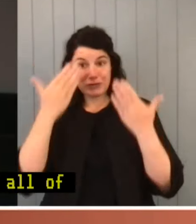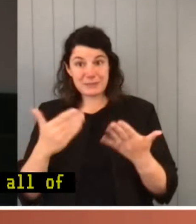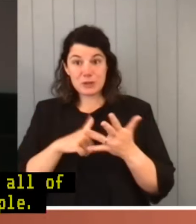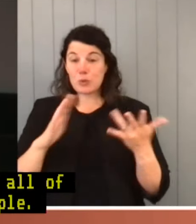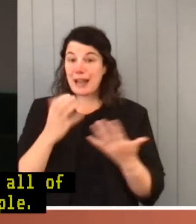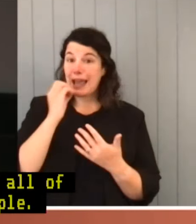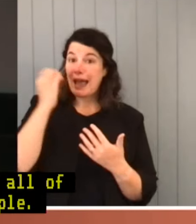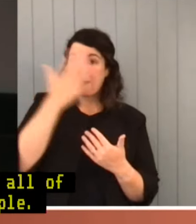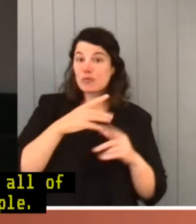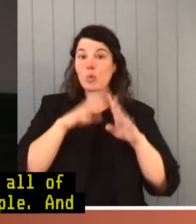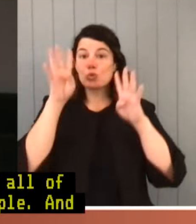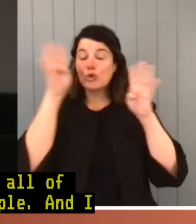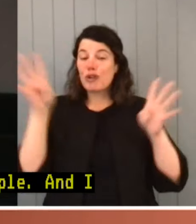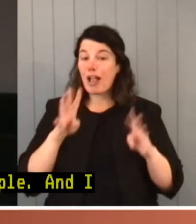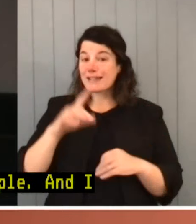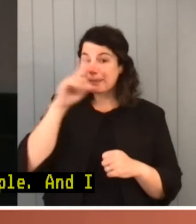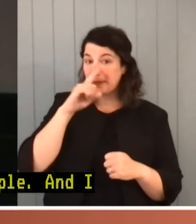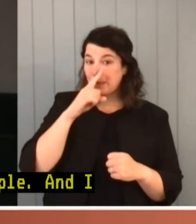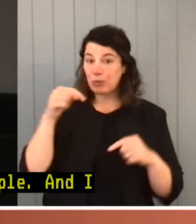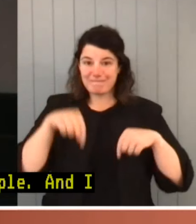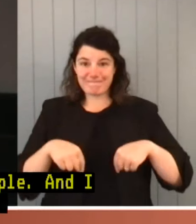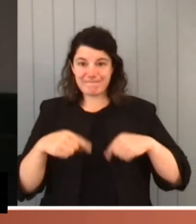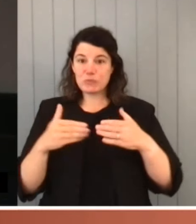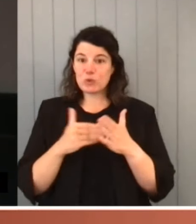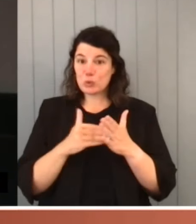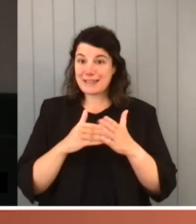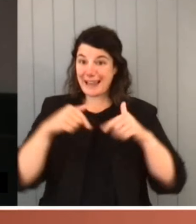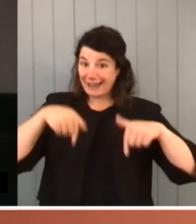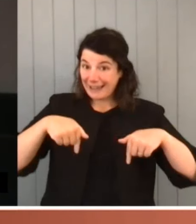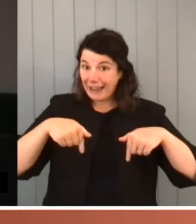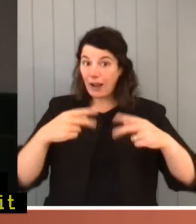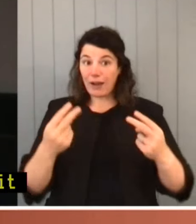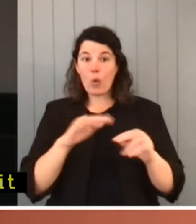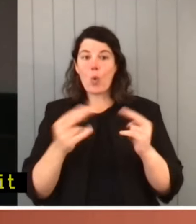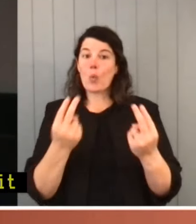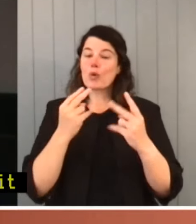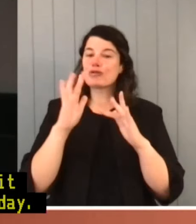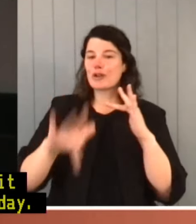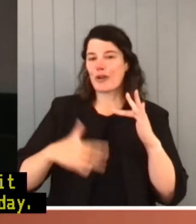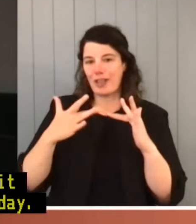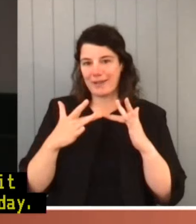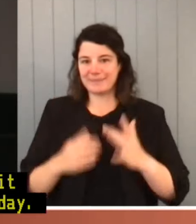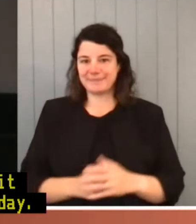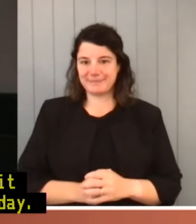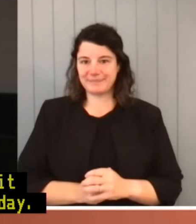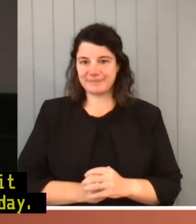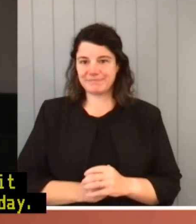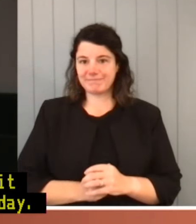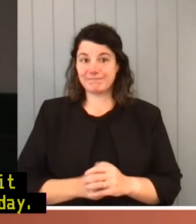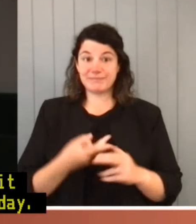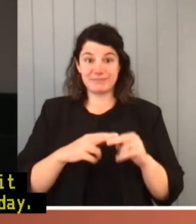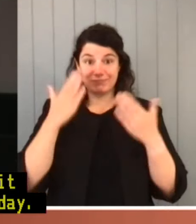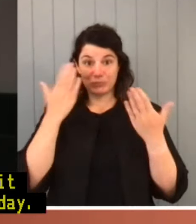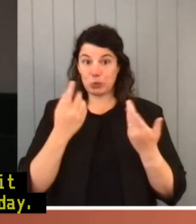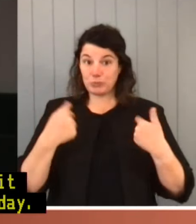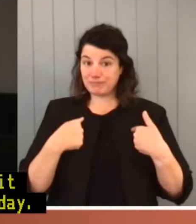and Torres Strait Islander people with us today in the theatre or watching online. For those that don't know me, my